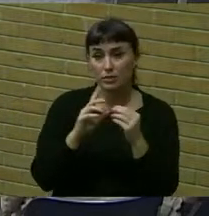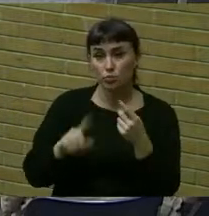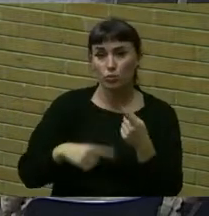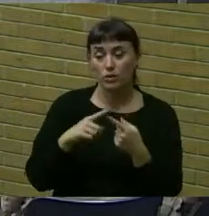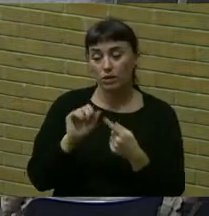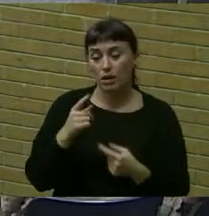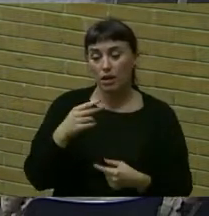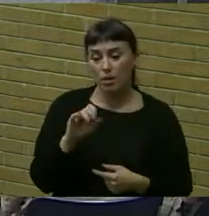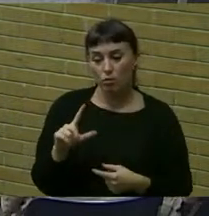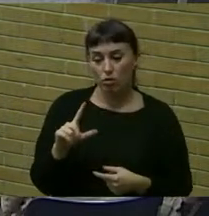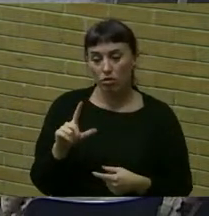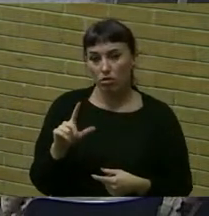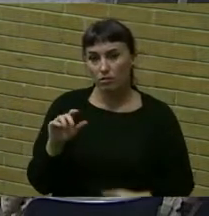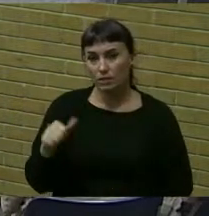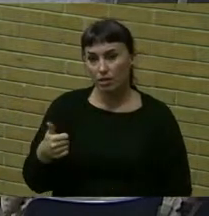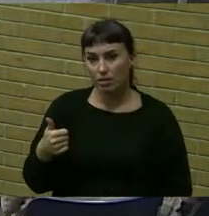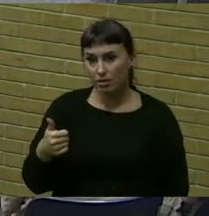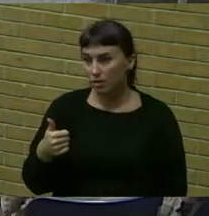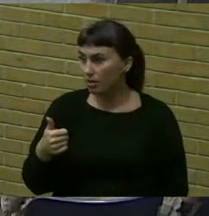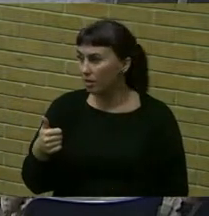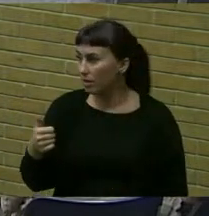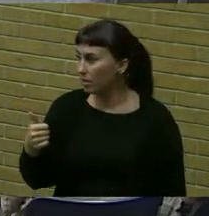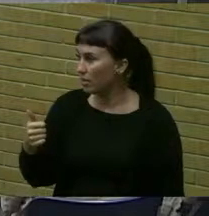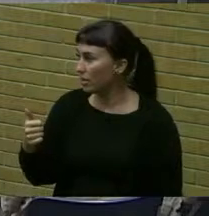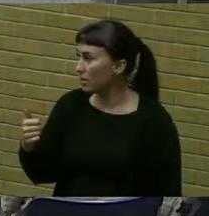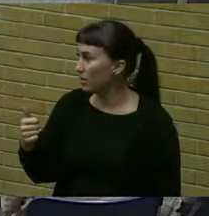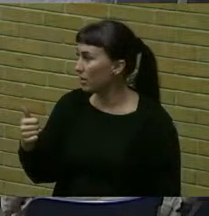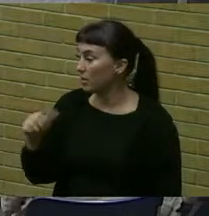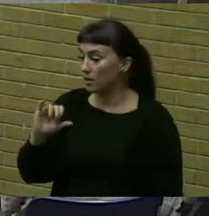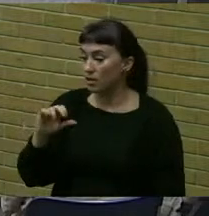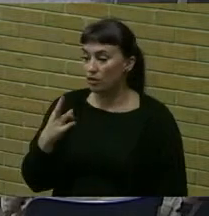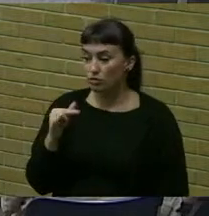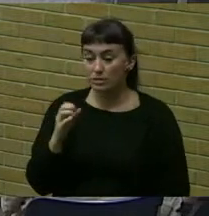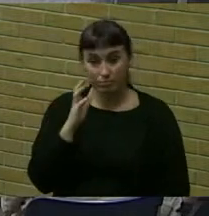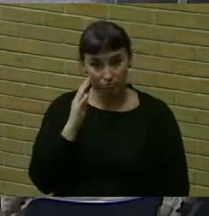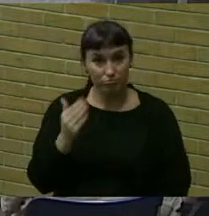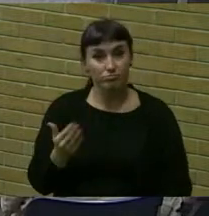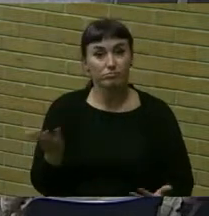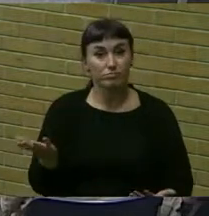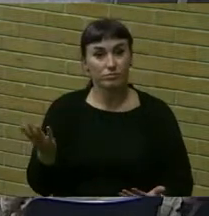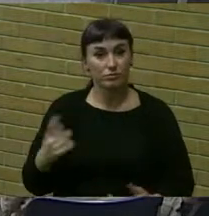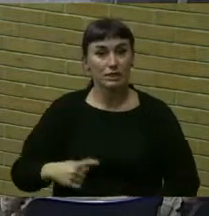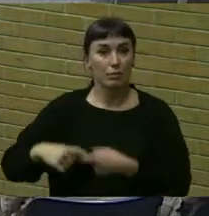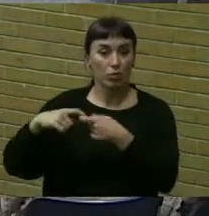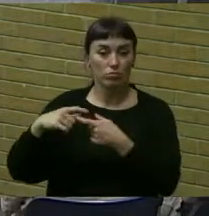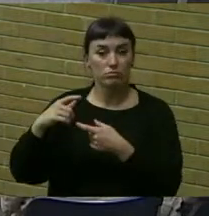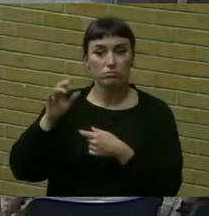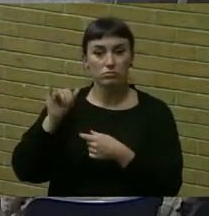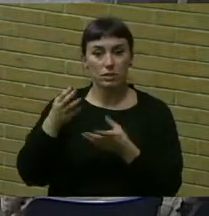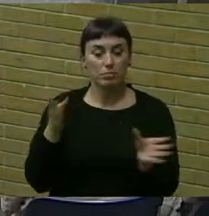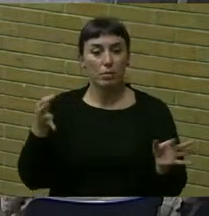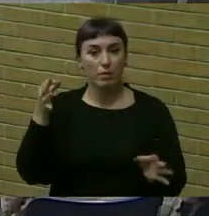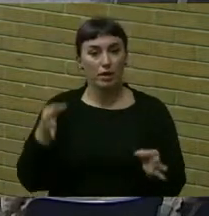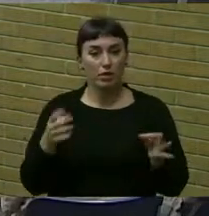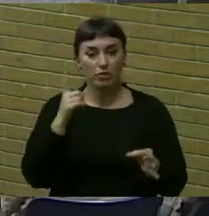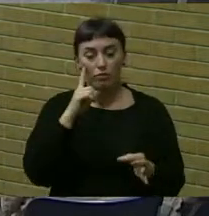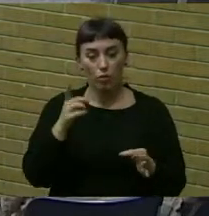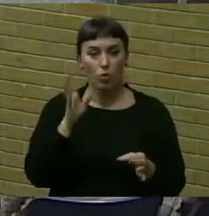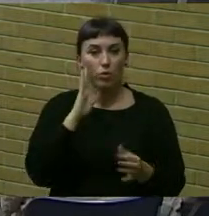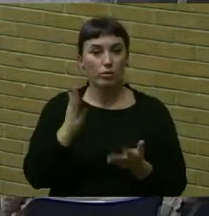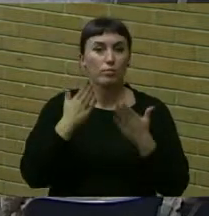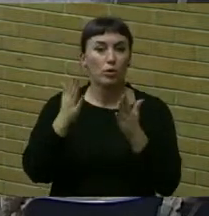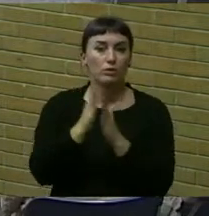april 10th i move that we table the uh public hearing on the proposed